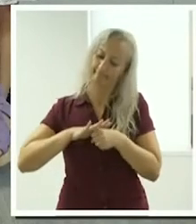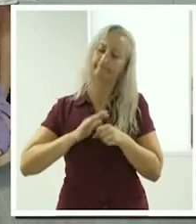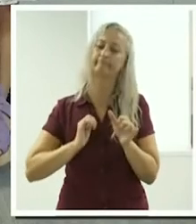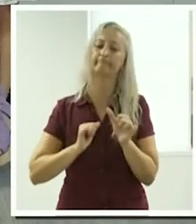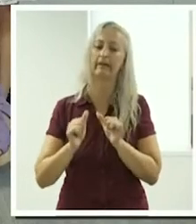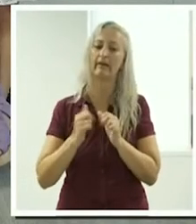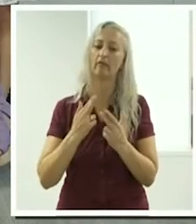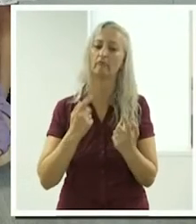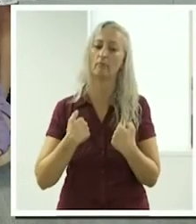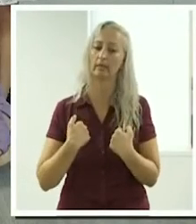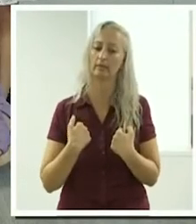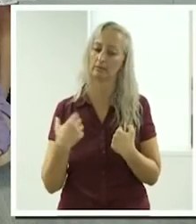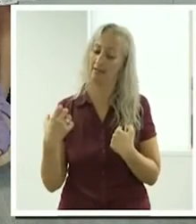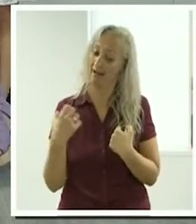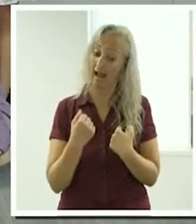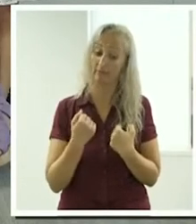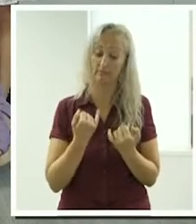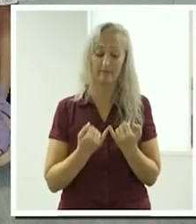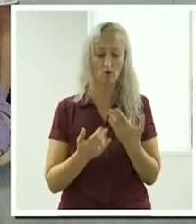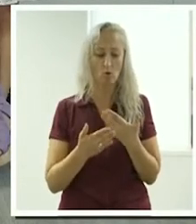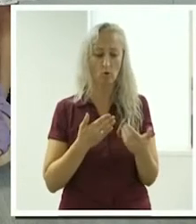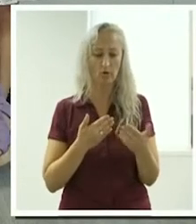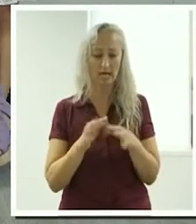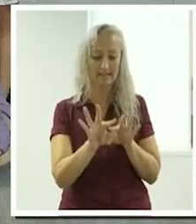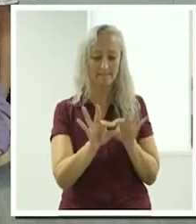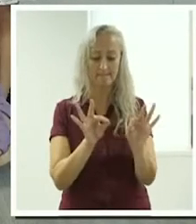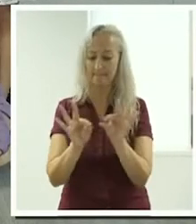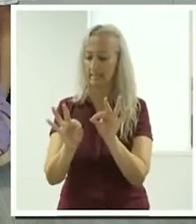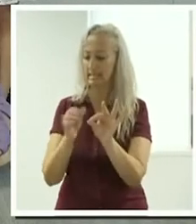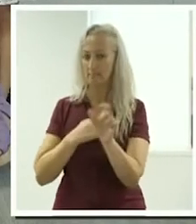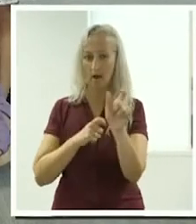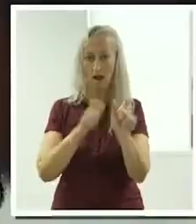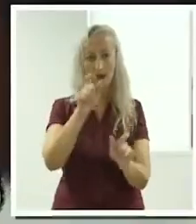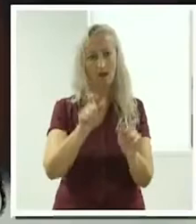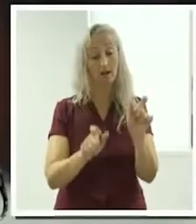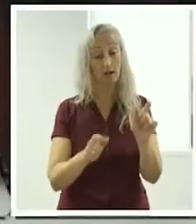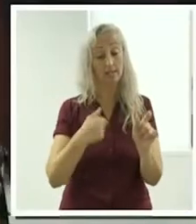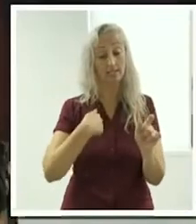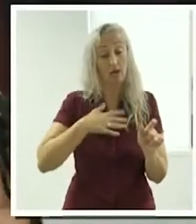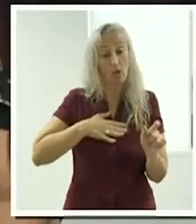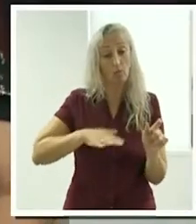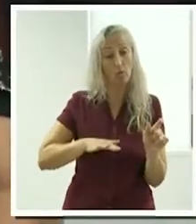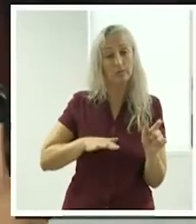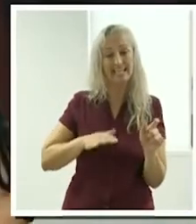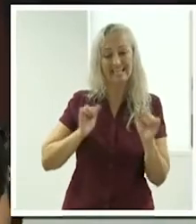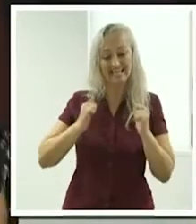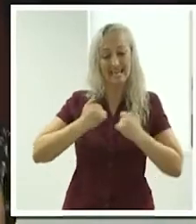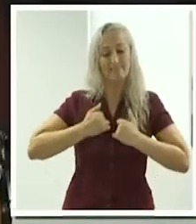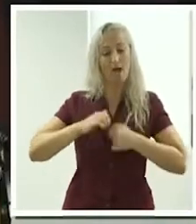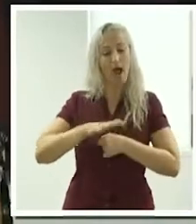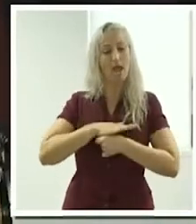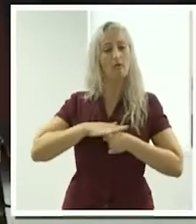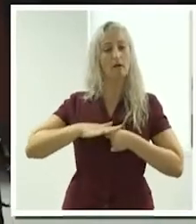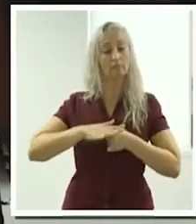organised in picking the clients that you want to work for in your area.